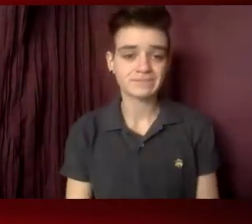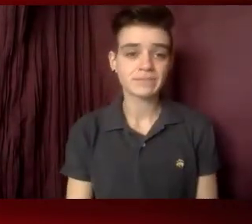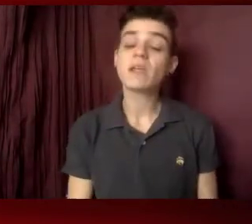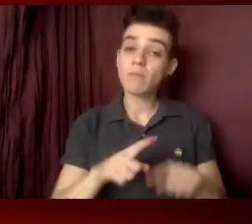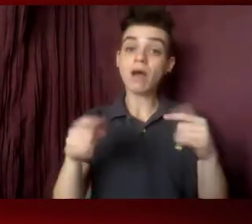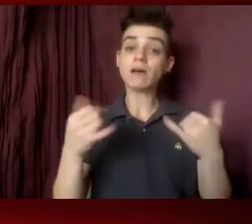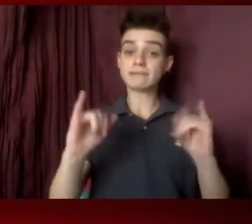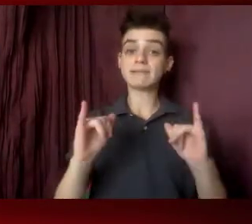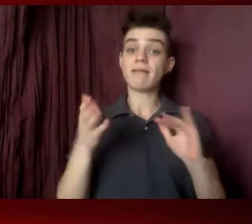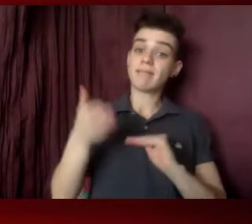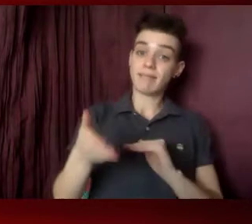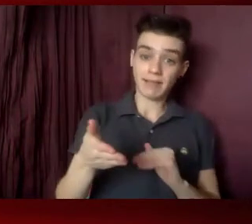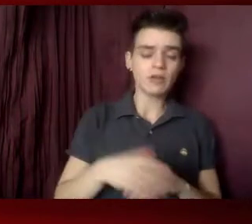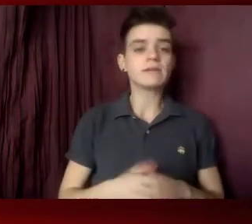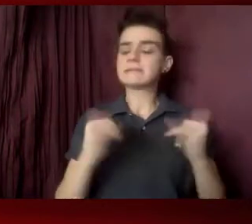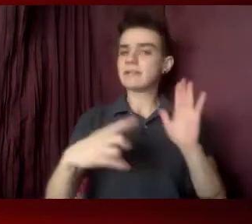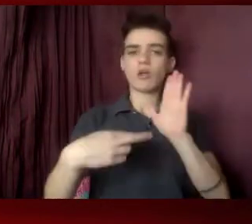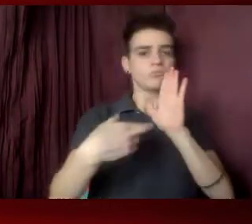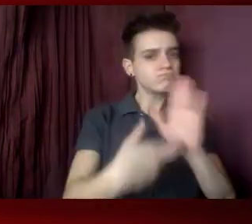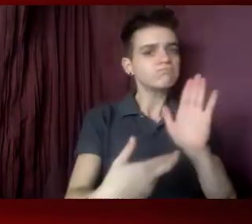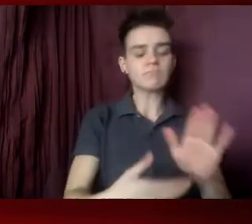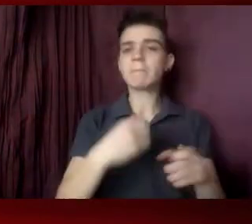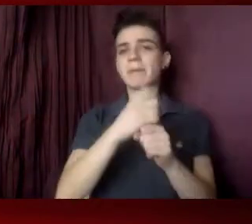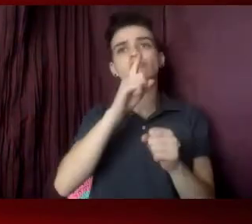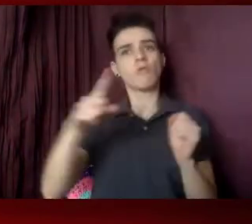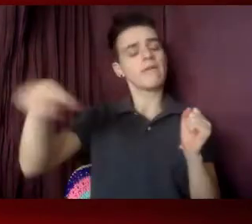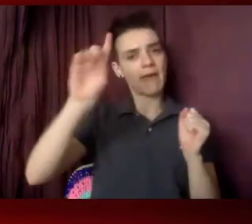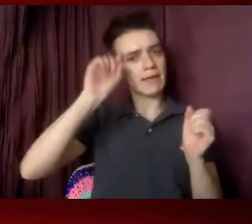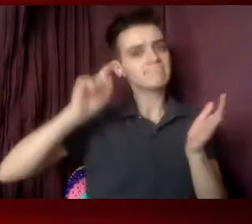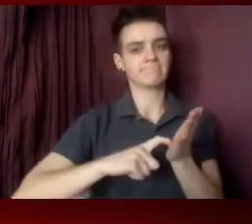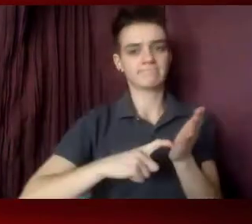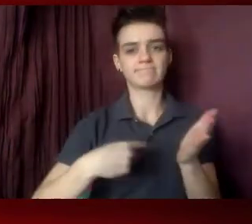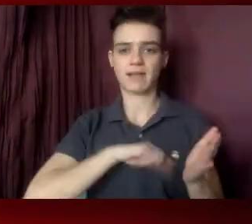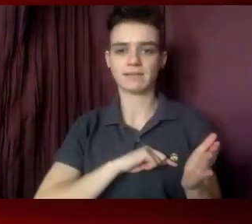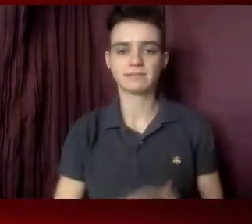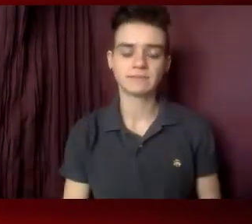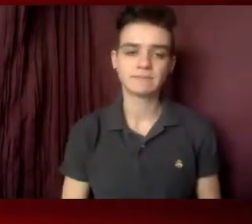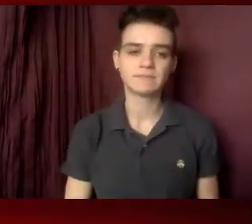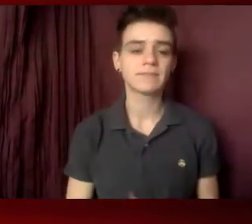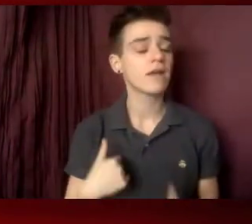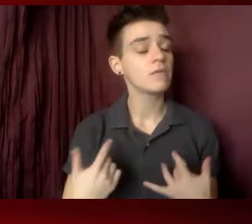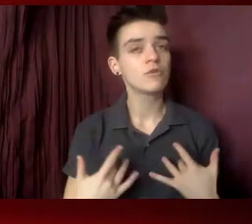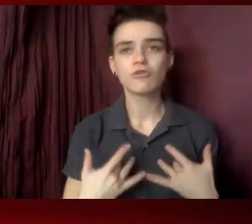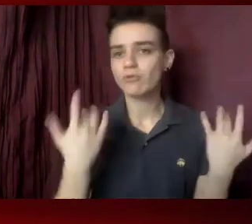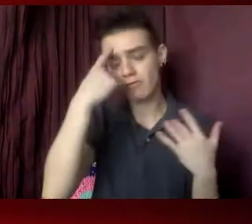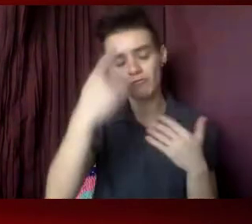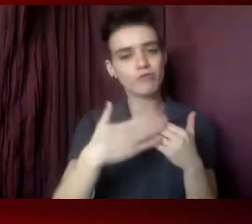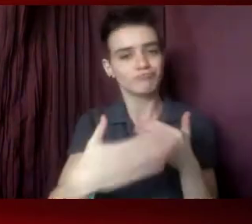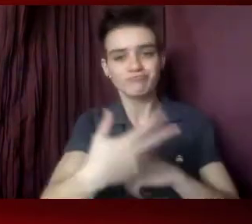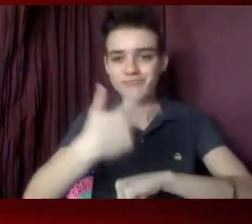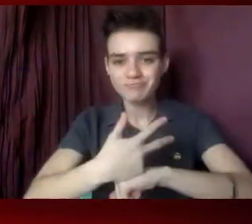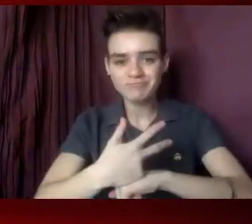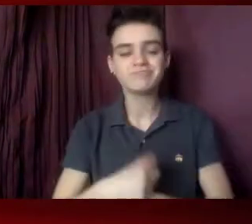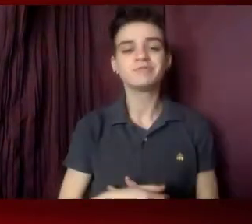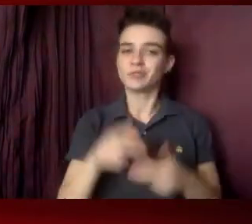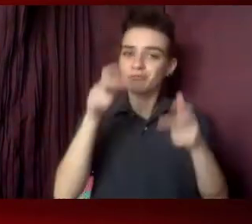will be present, and we will make sure that our presence is known. I'm so excited for the next three days to hear